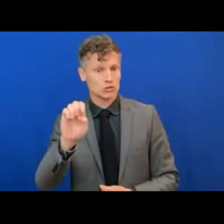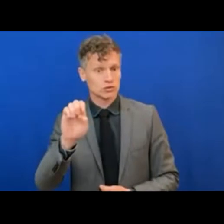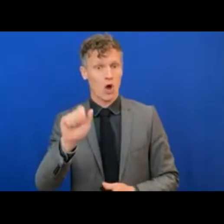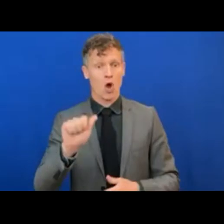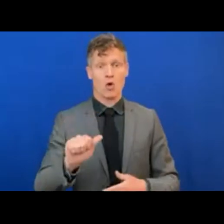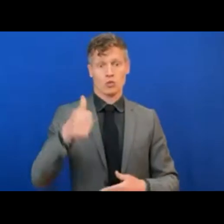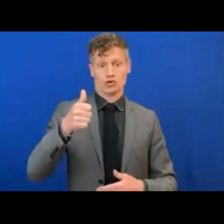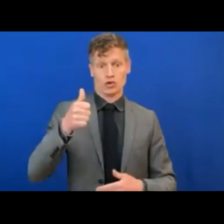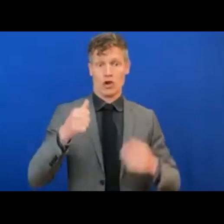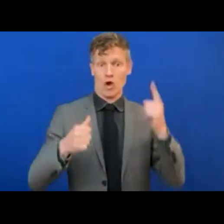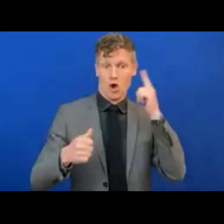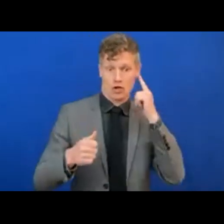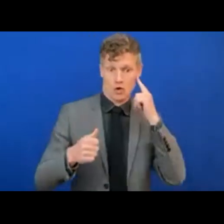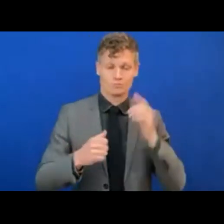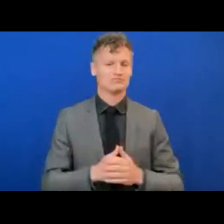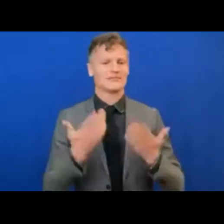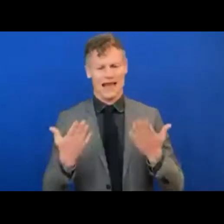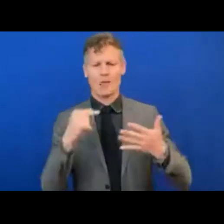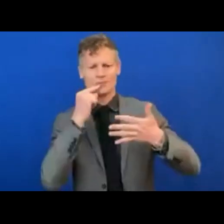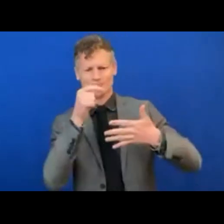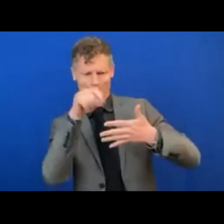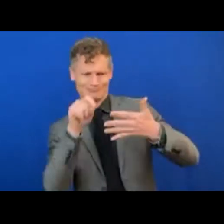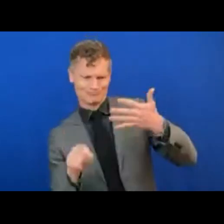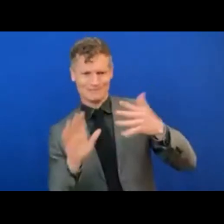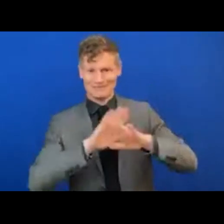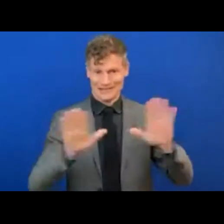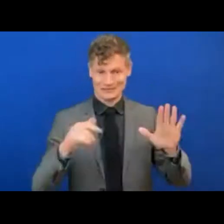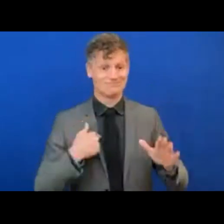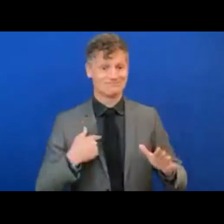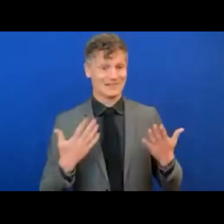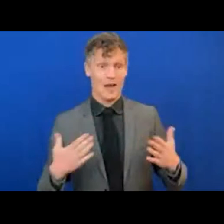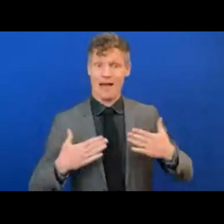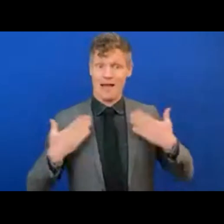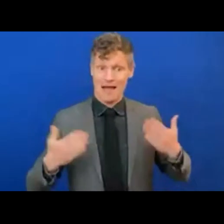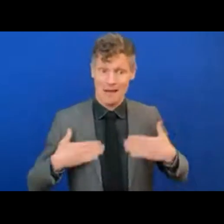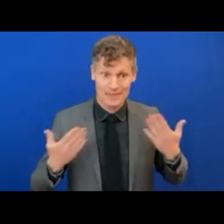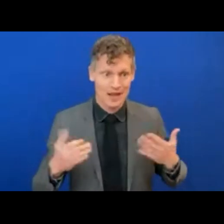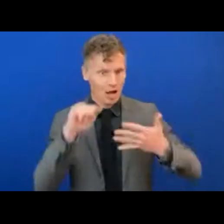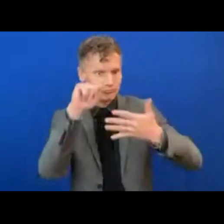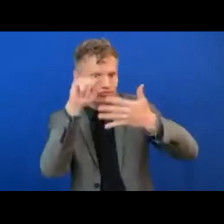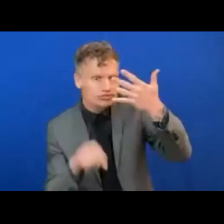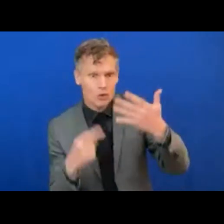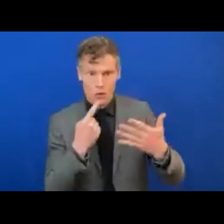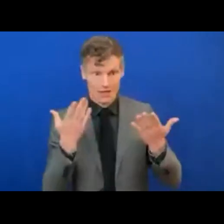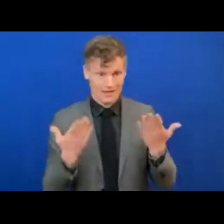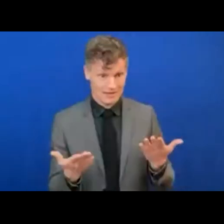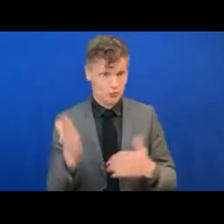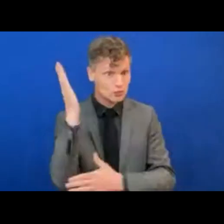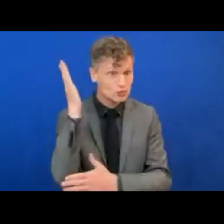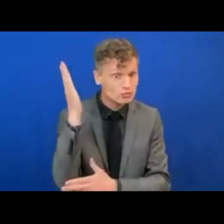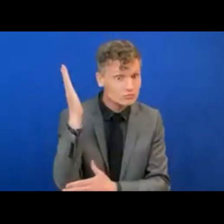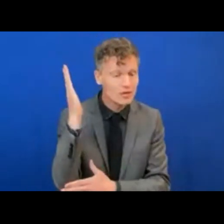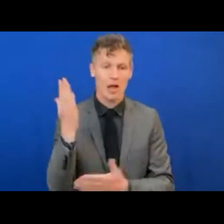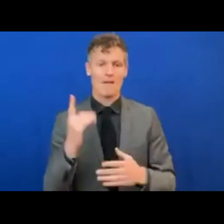speakers today, especially our featured keynote speaker, Her Excellency Ms.